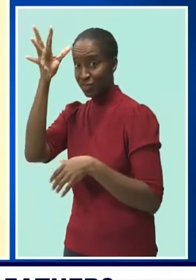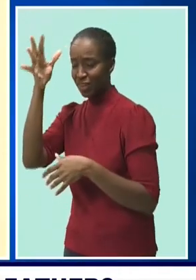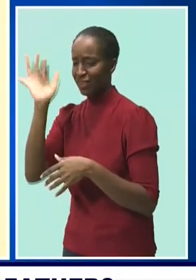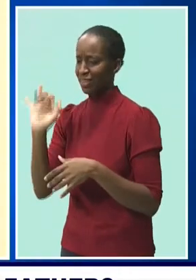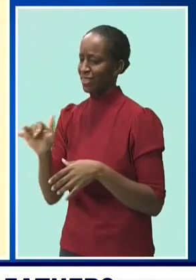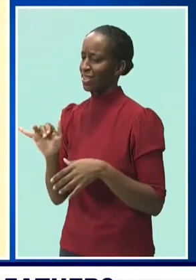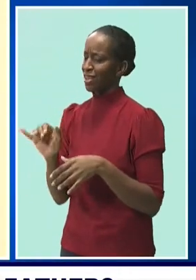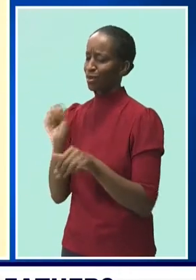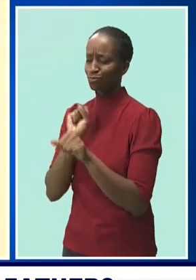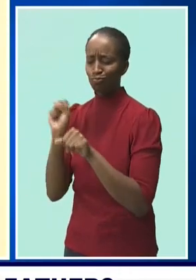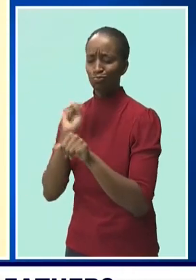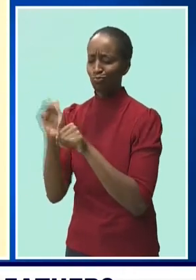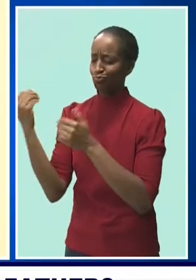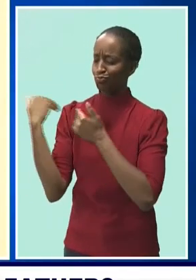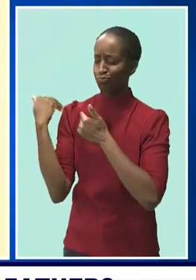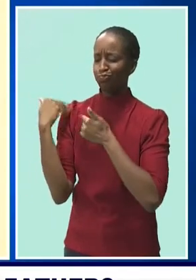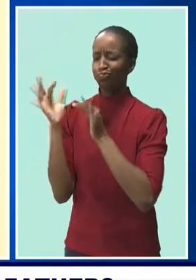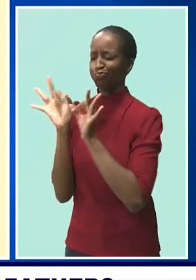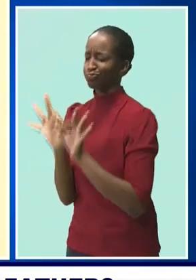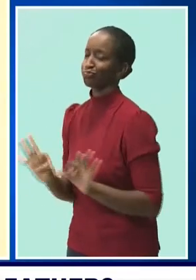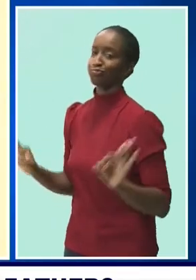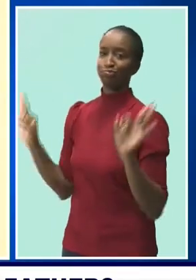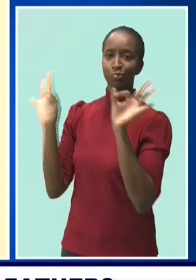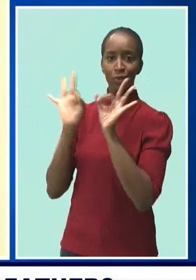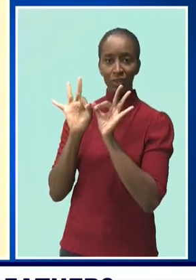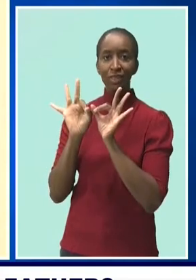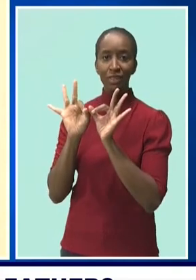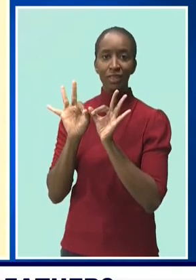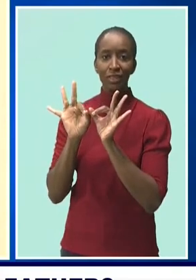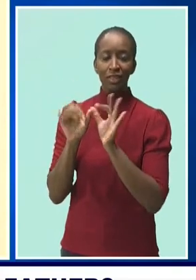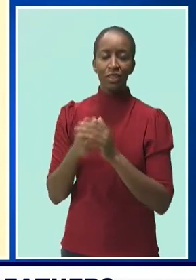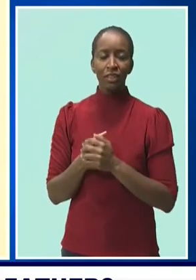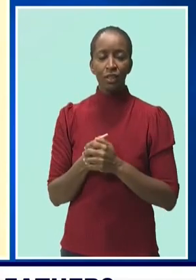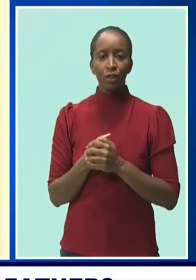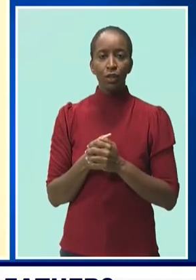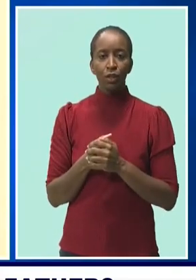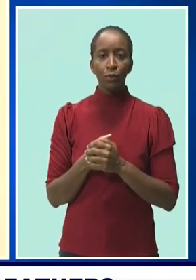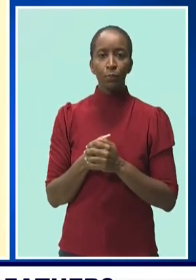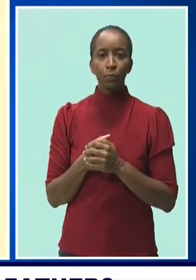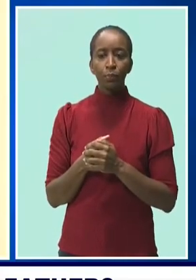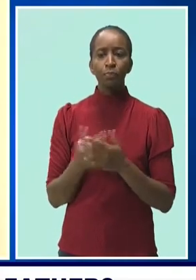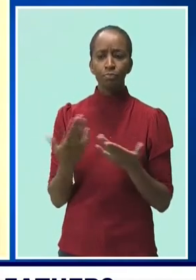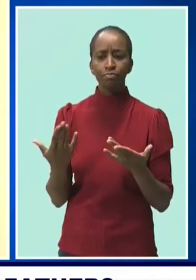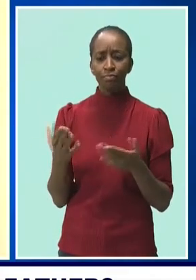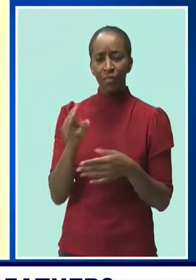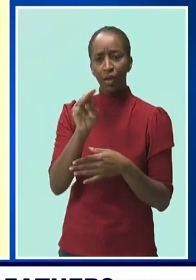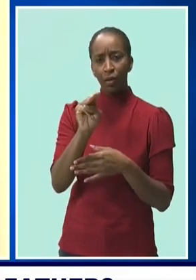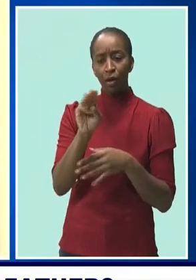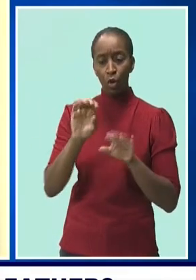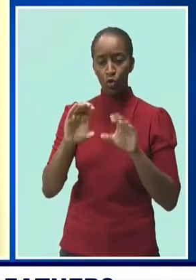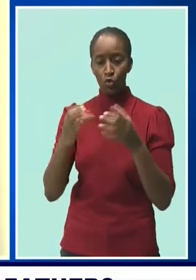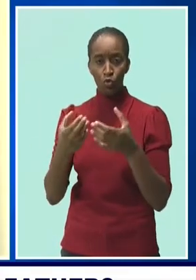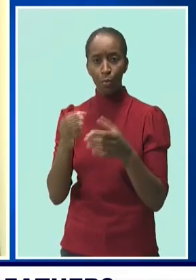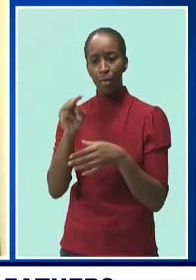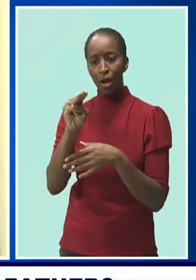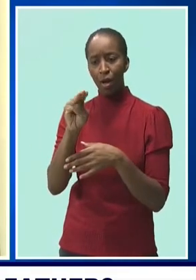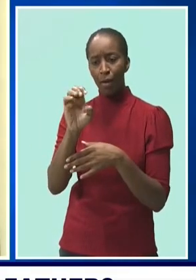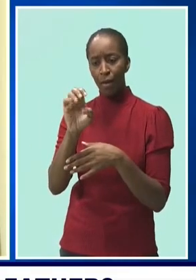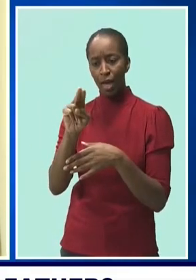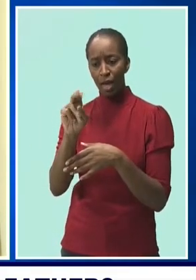helping and offering services to fathers and men, but also to keeping men in check. I've received awards